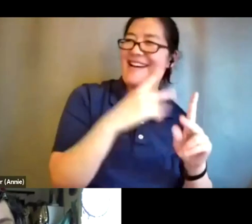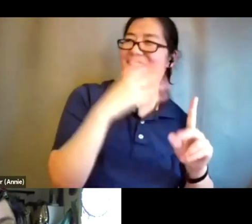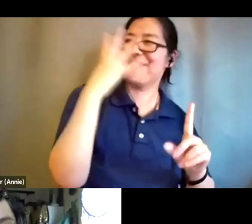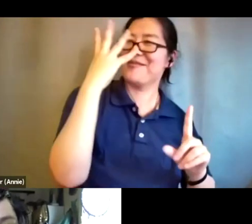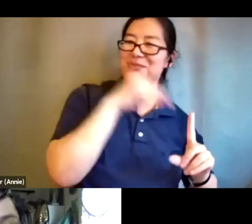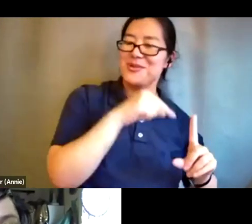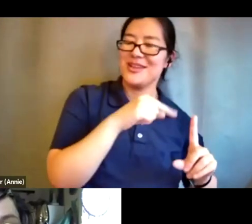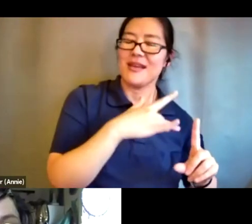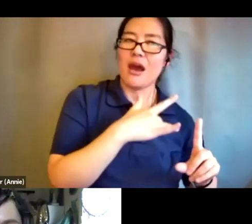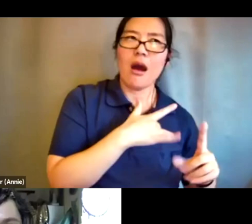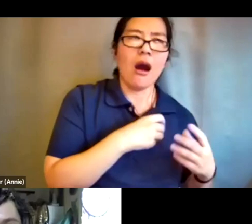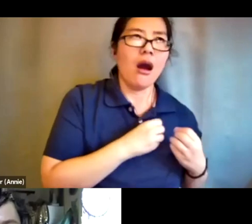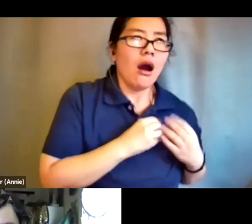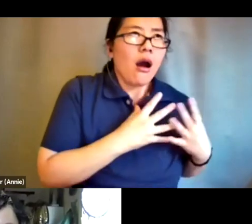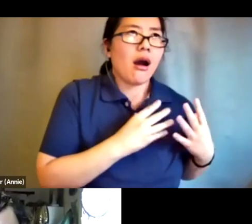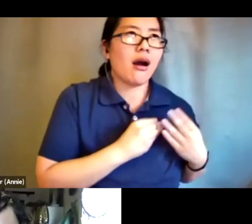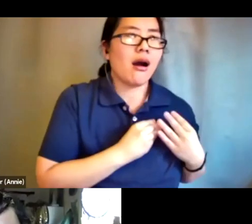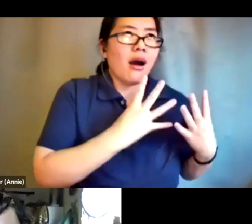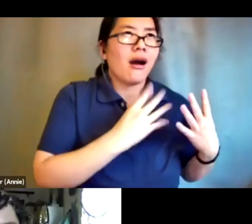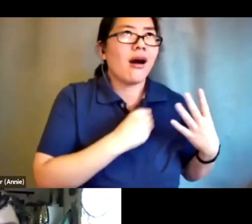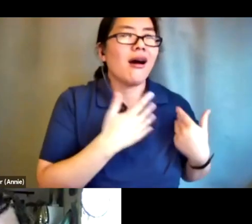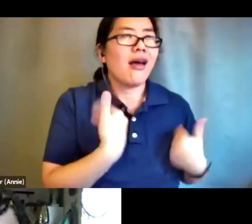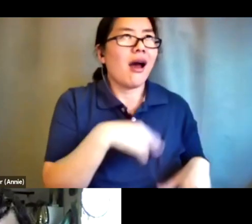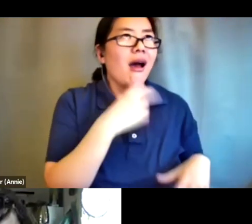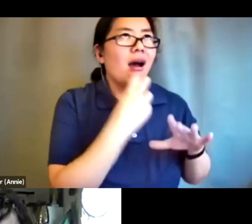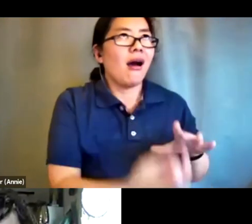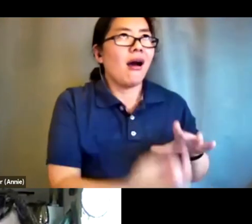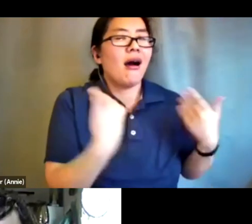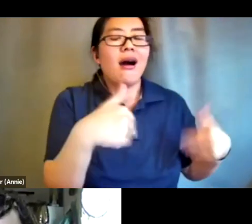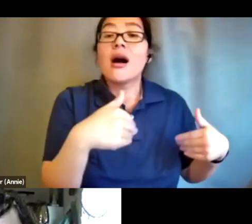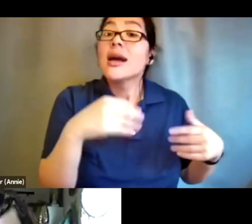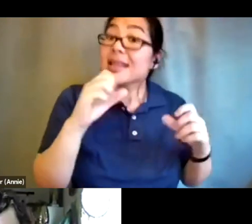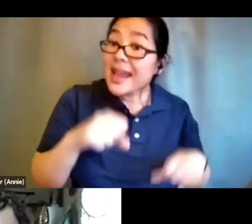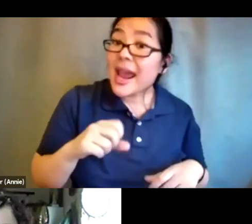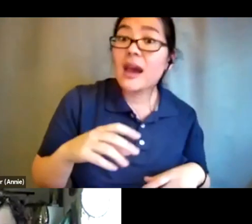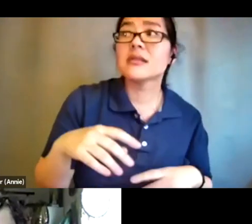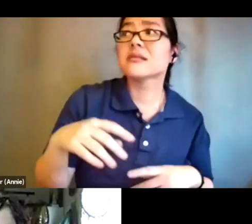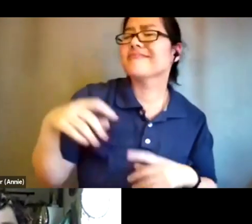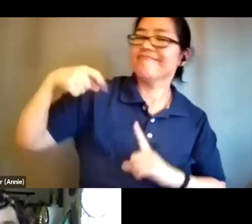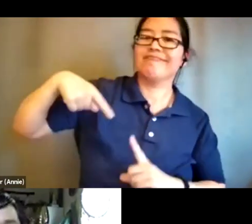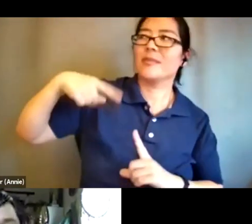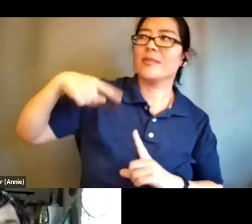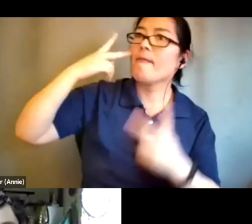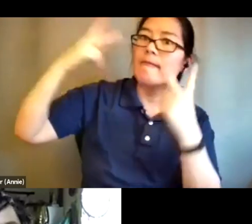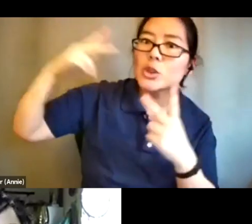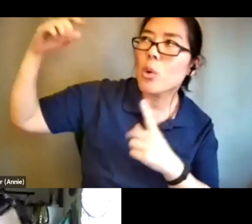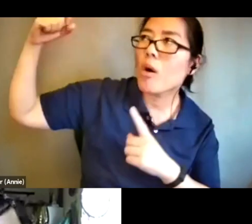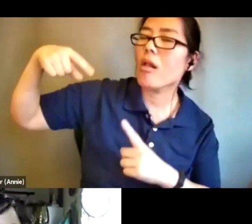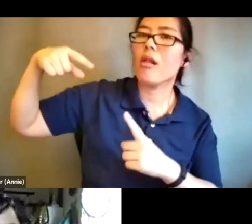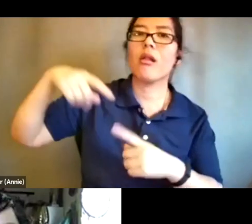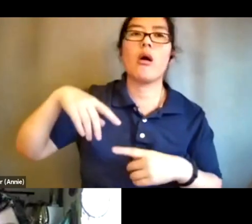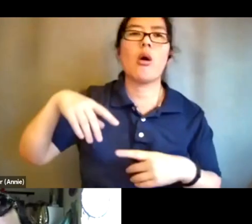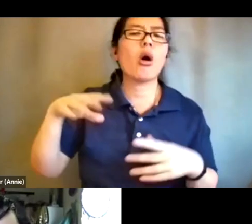expansion awe that it can be from visual stimulus it can also be just a fully visceral